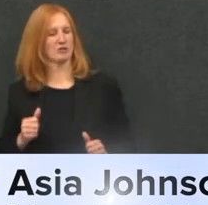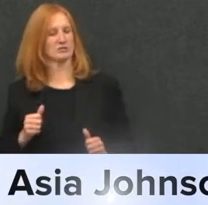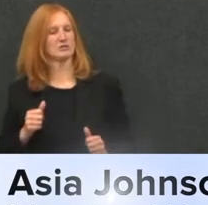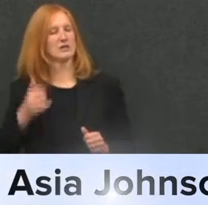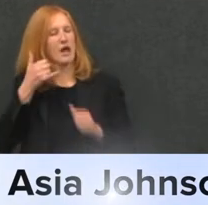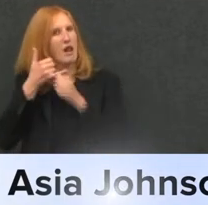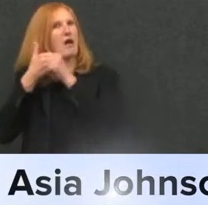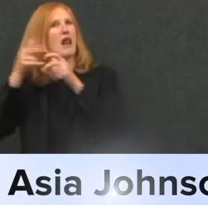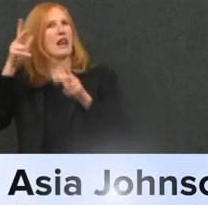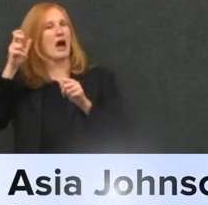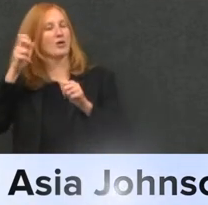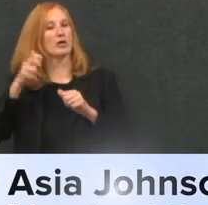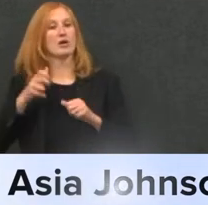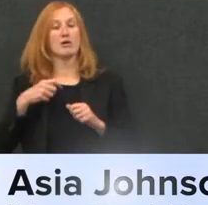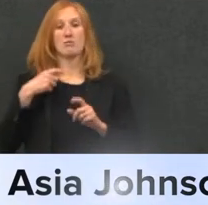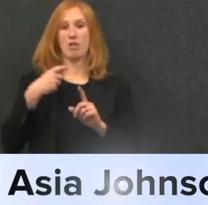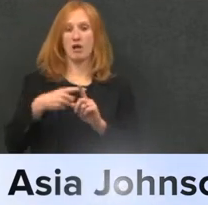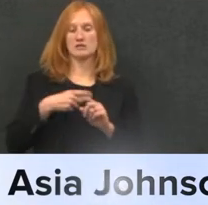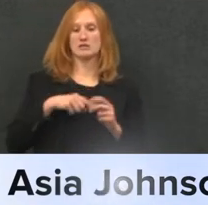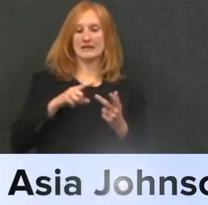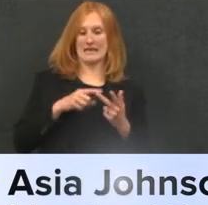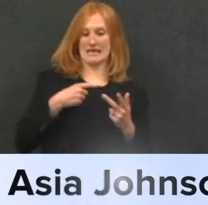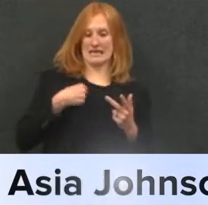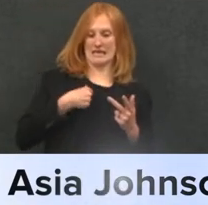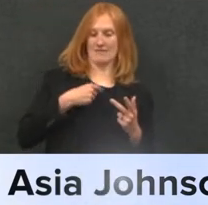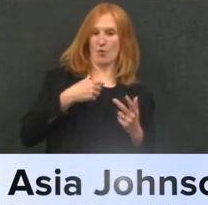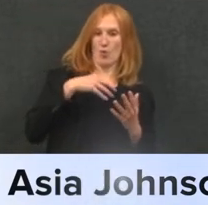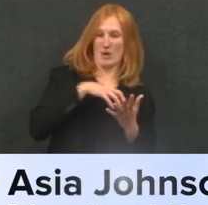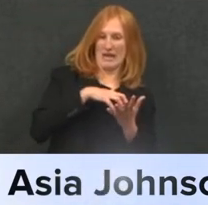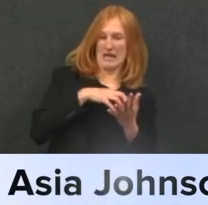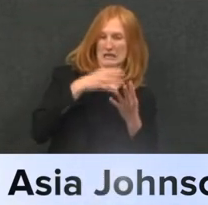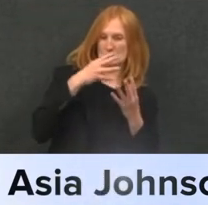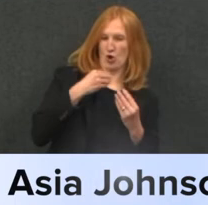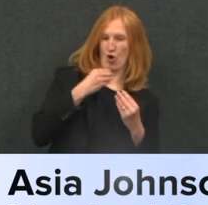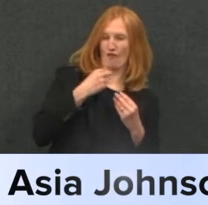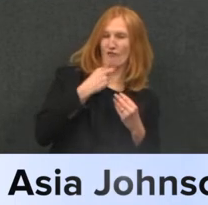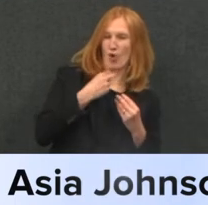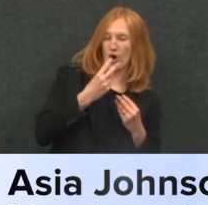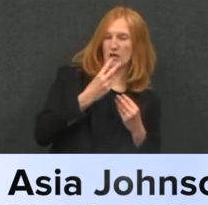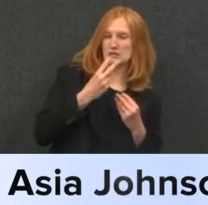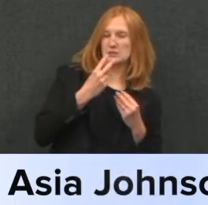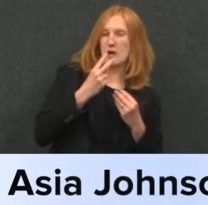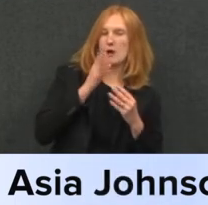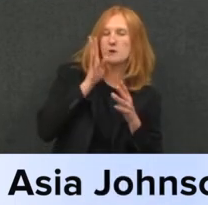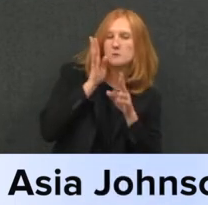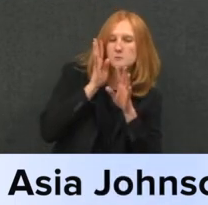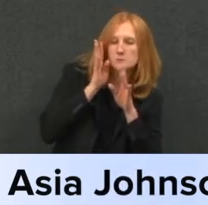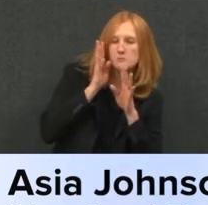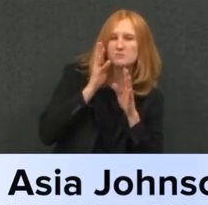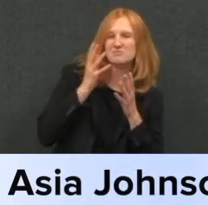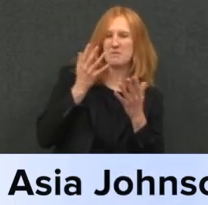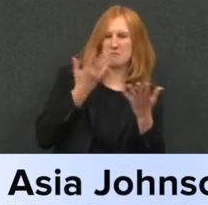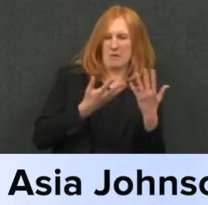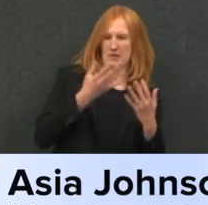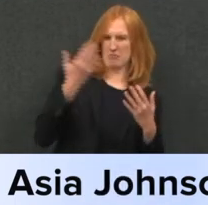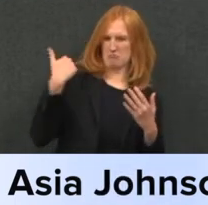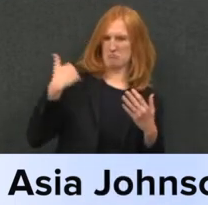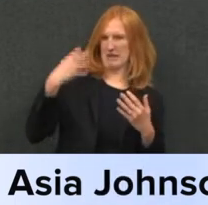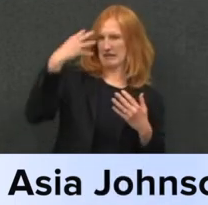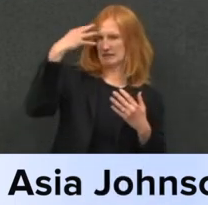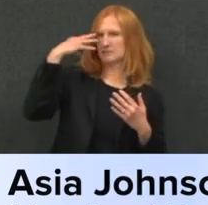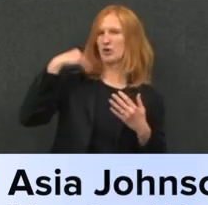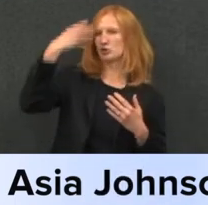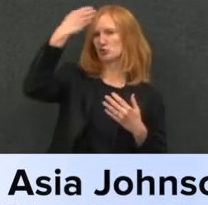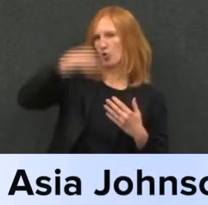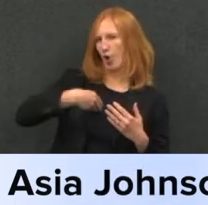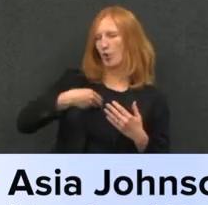amplify someone's voice going out. So, if you have a soft voice, if you've had a stroke, for some reason someone would